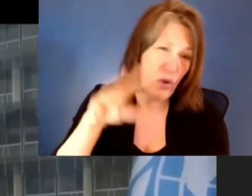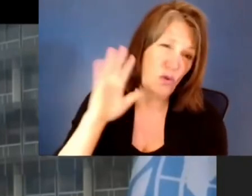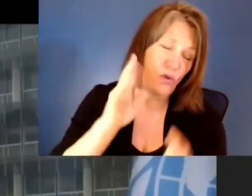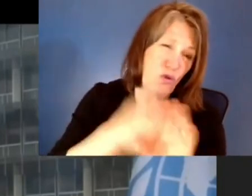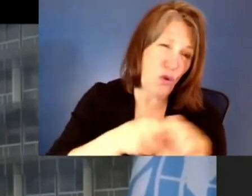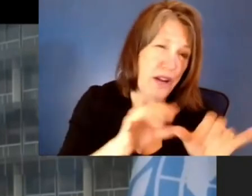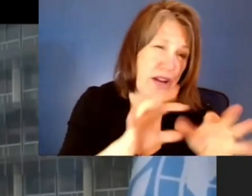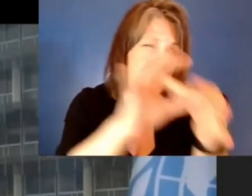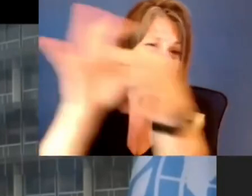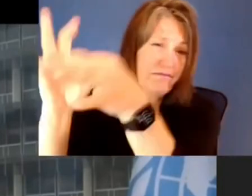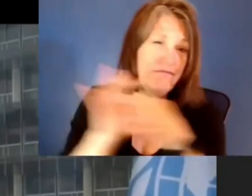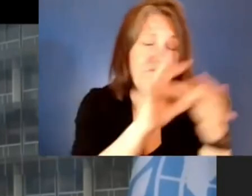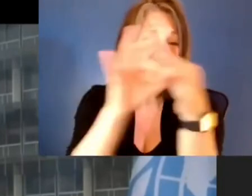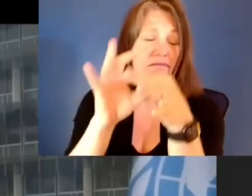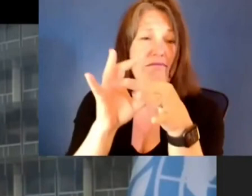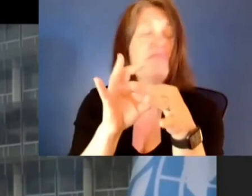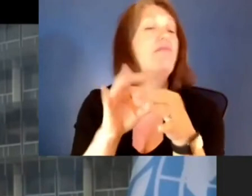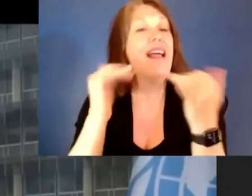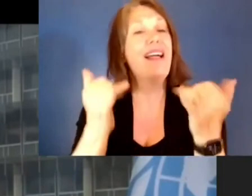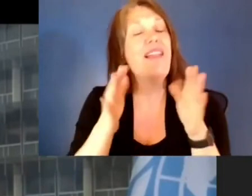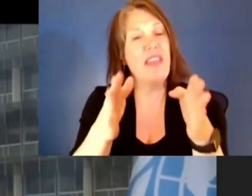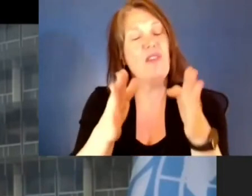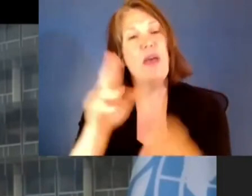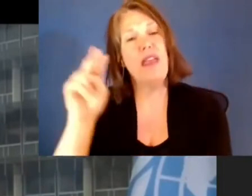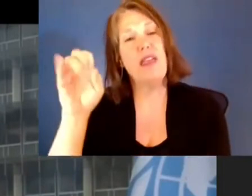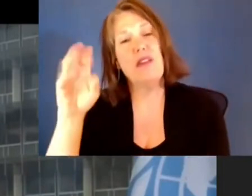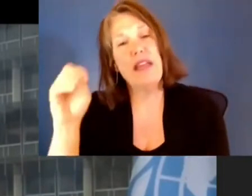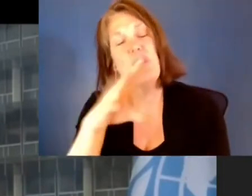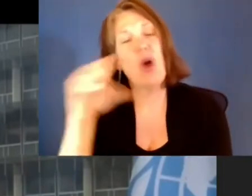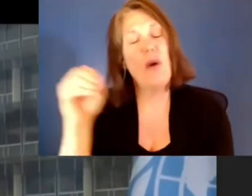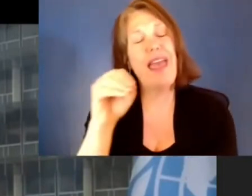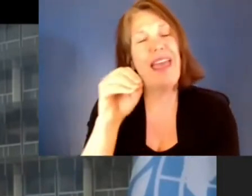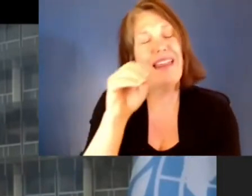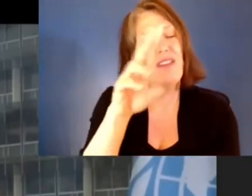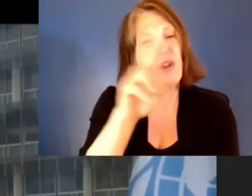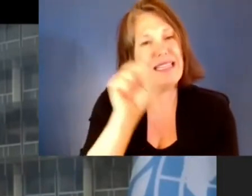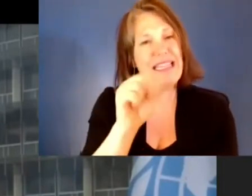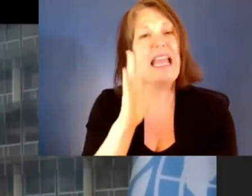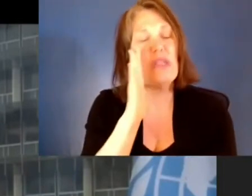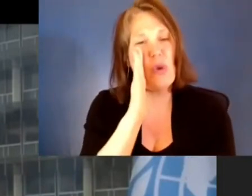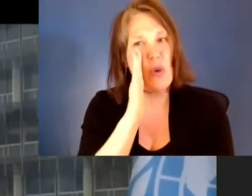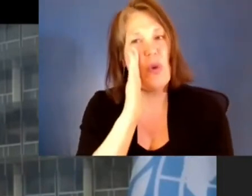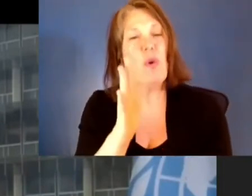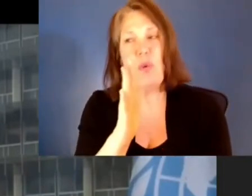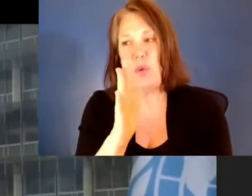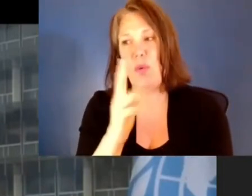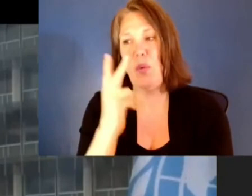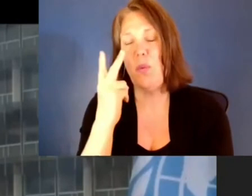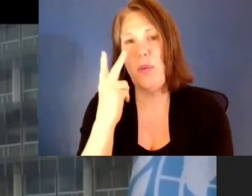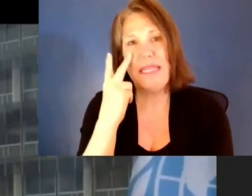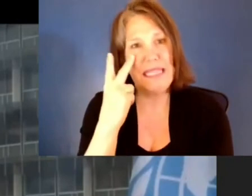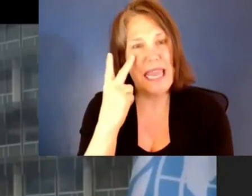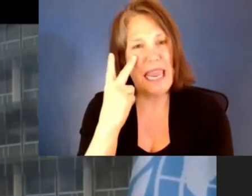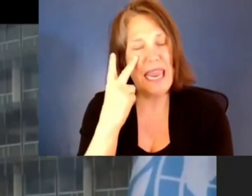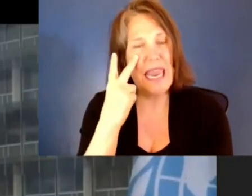UNESCO and the United States will be able to achieve the ideal of Archibald Mike Leach, the American poet and Librarian of